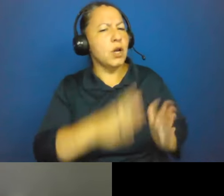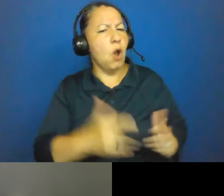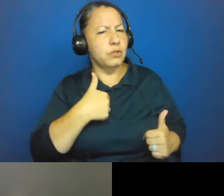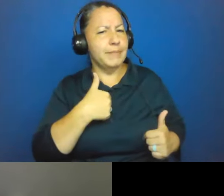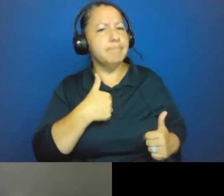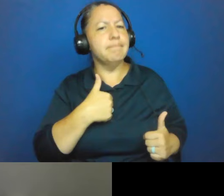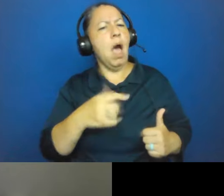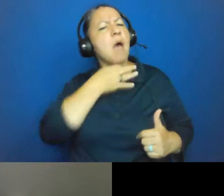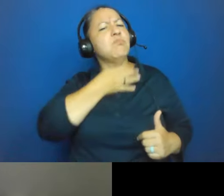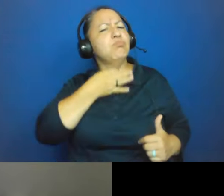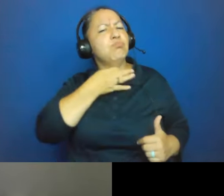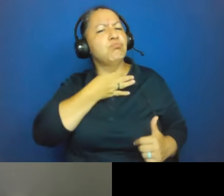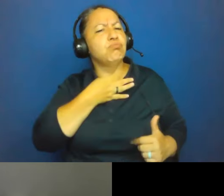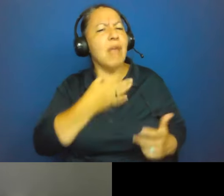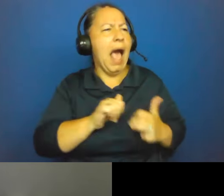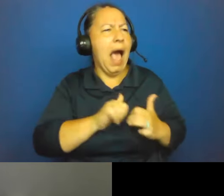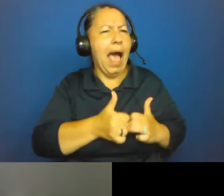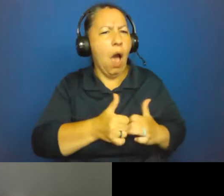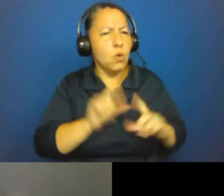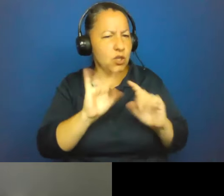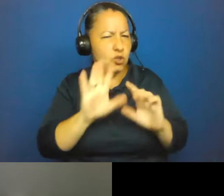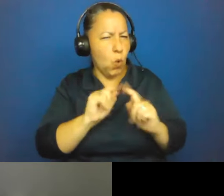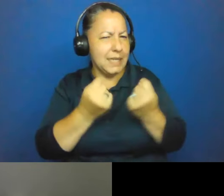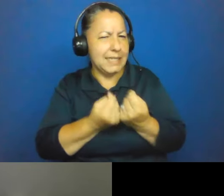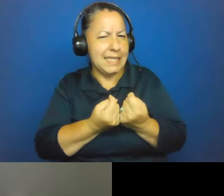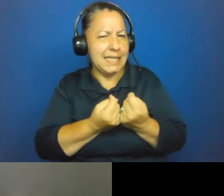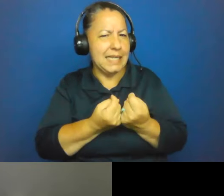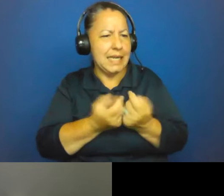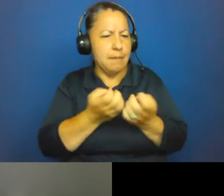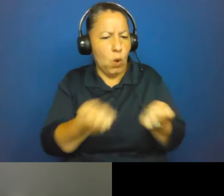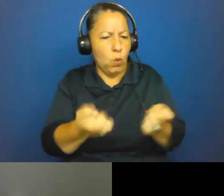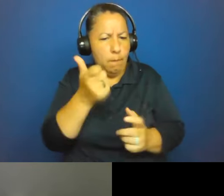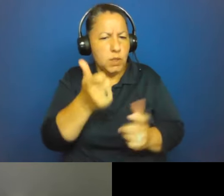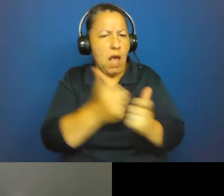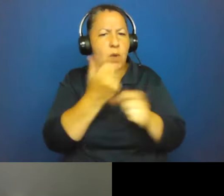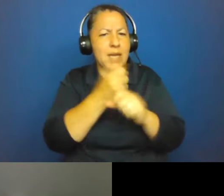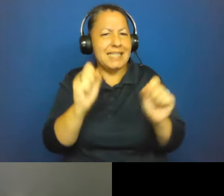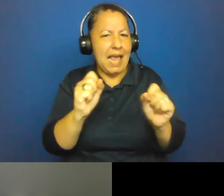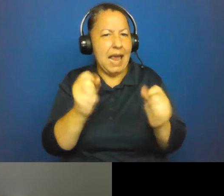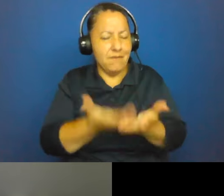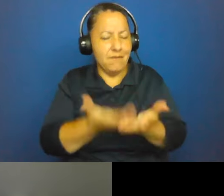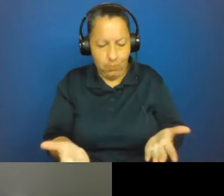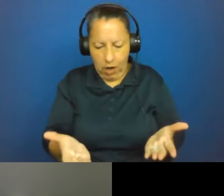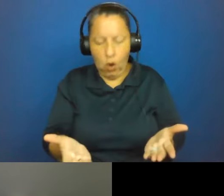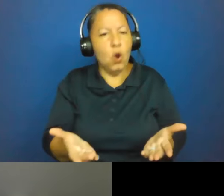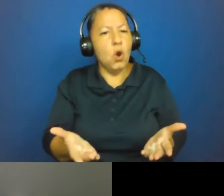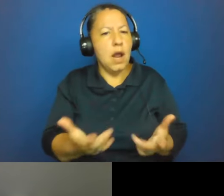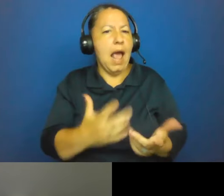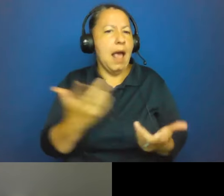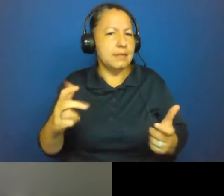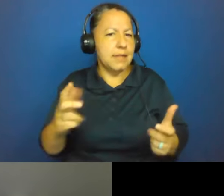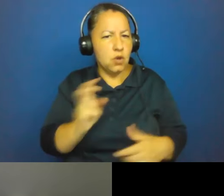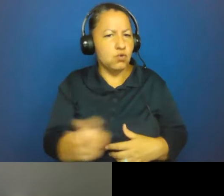the team of archaeologists equip themselves with safety gear as they made their way into this